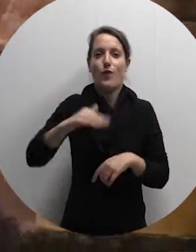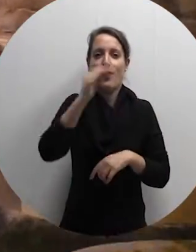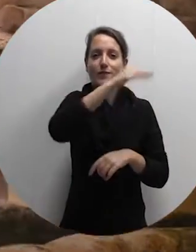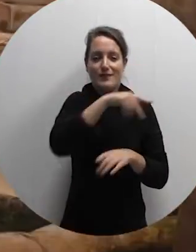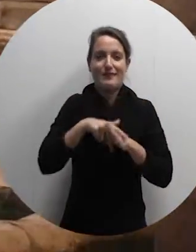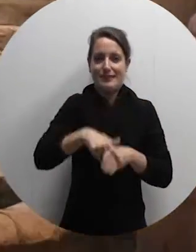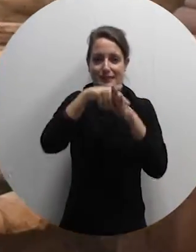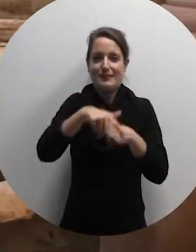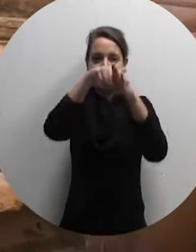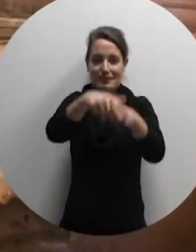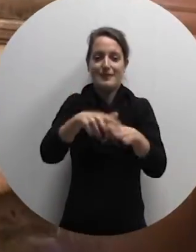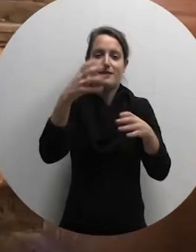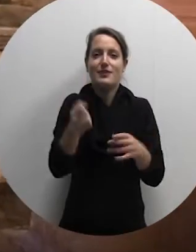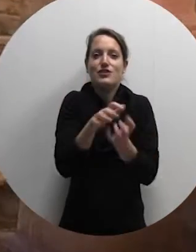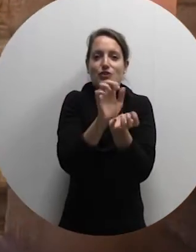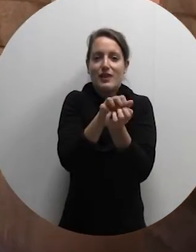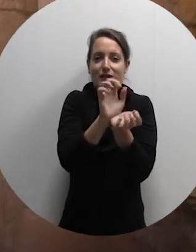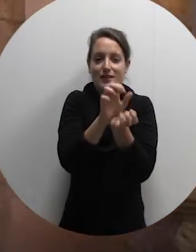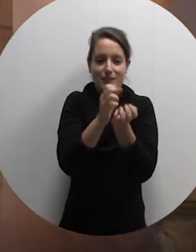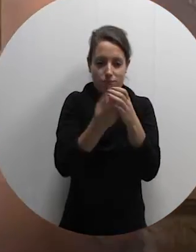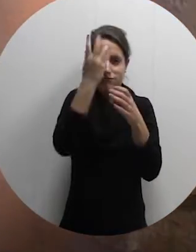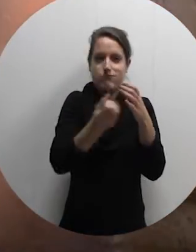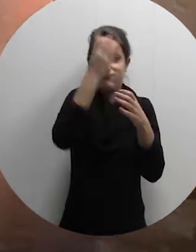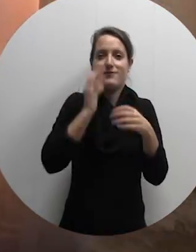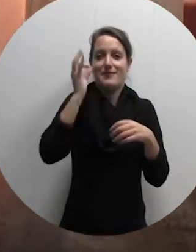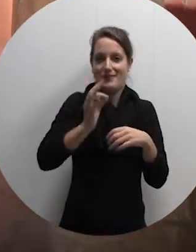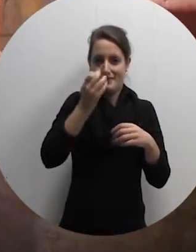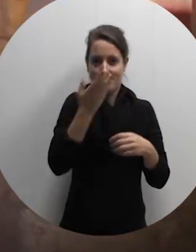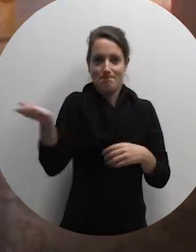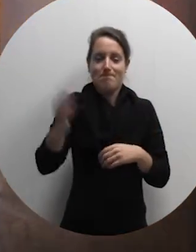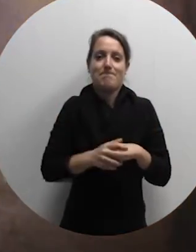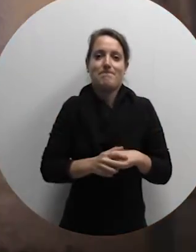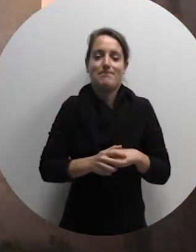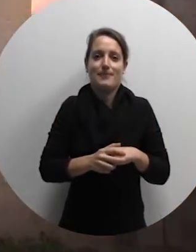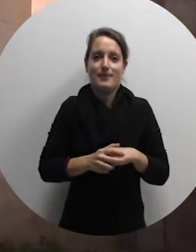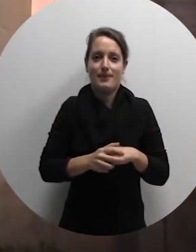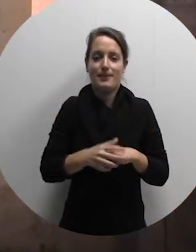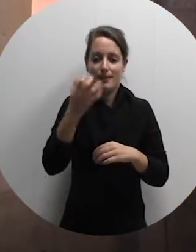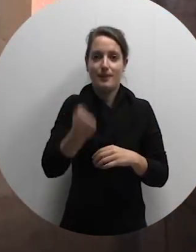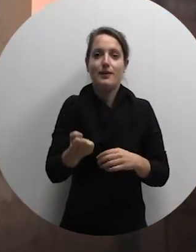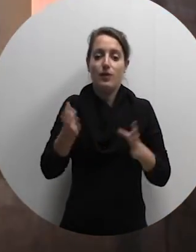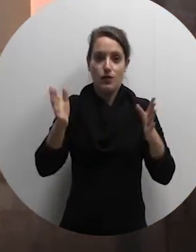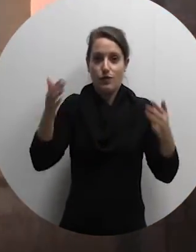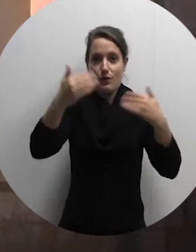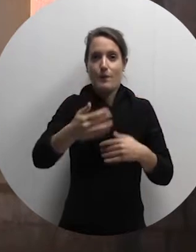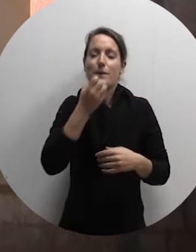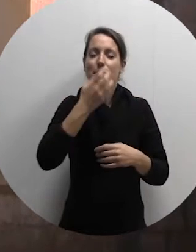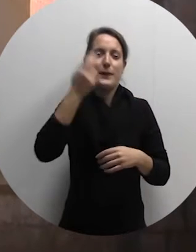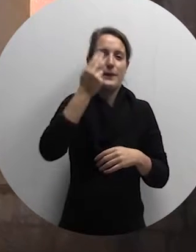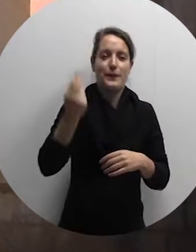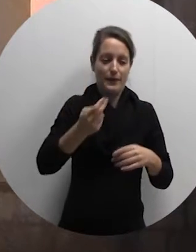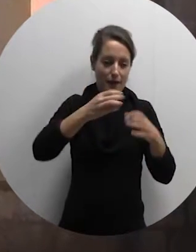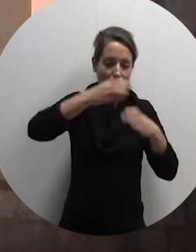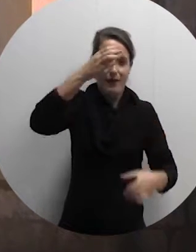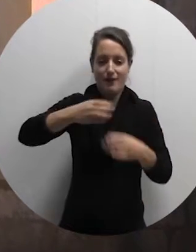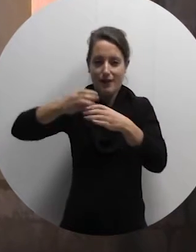spouts. The building has a parapet wall decorated with balustrades and a central archway with a bust